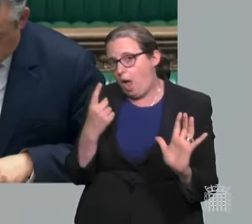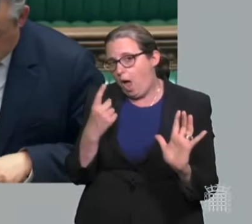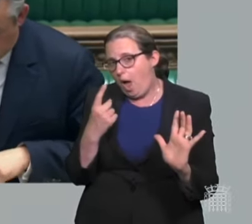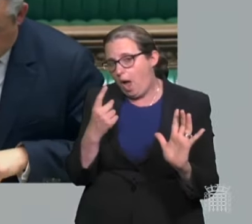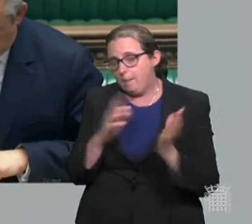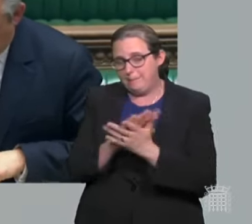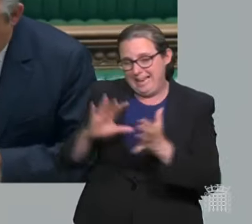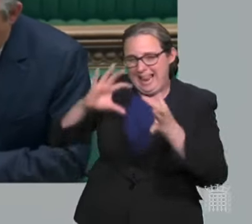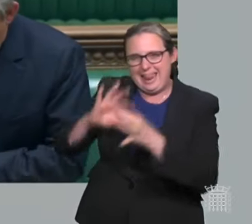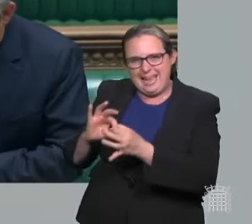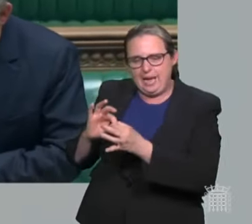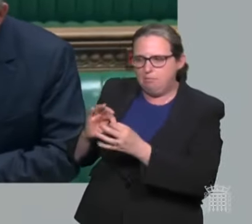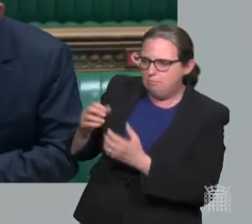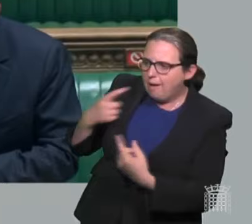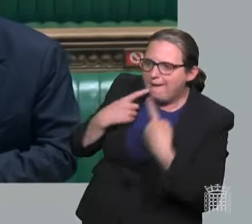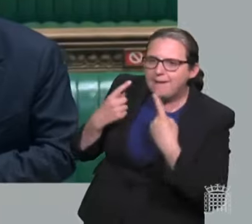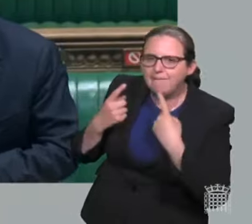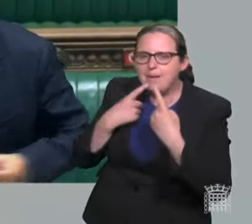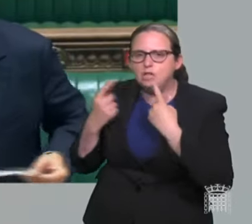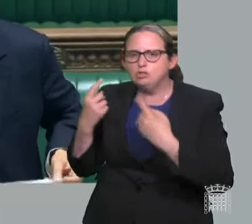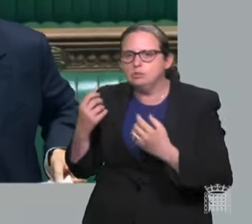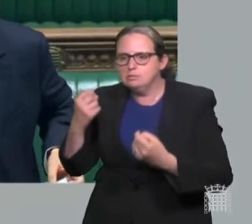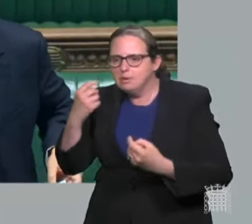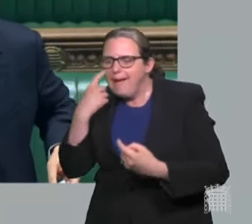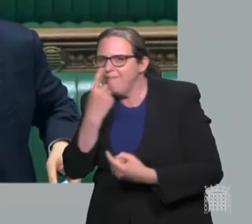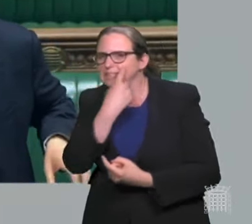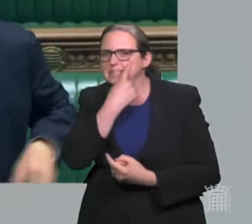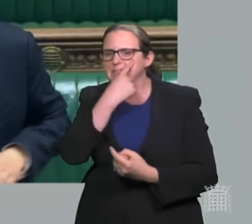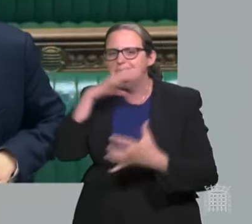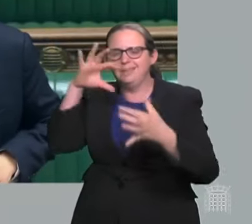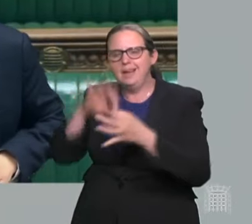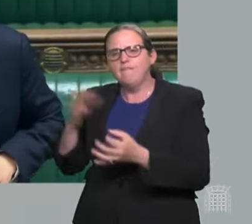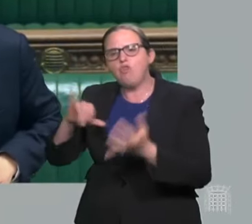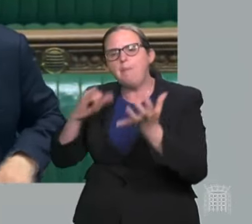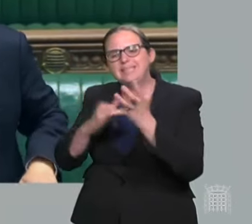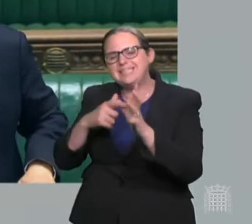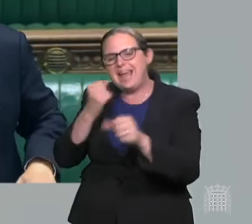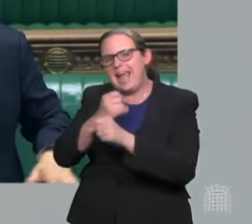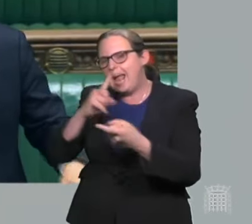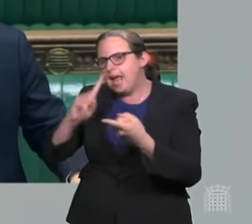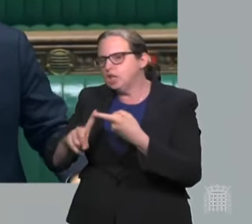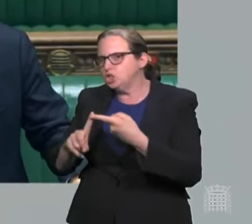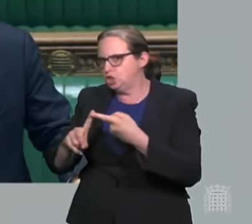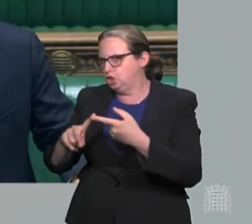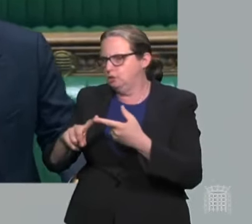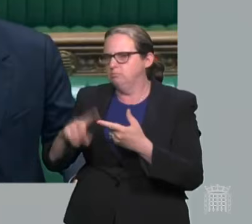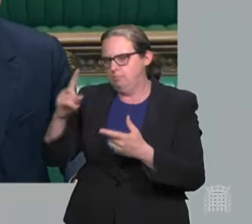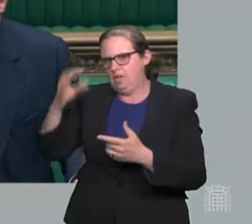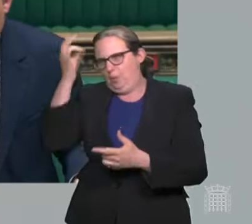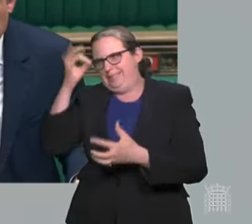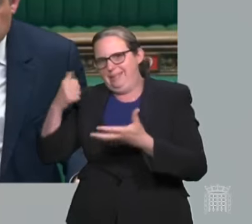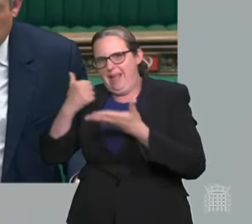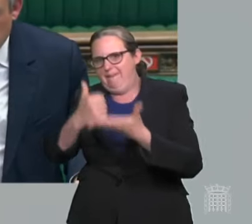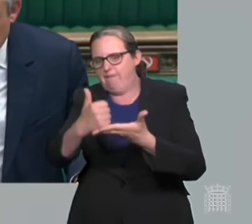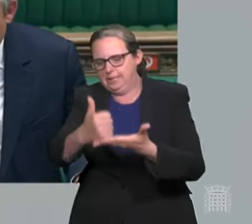advice. But let's be absolutely clear about what he's talking about today. When only 50% of